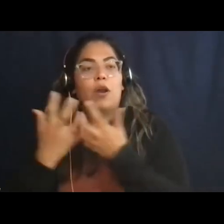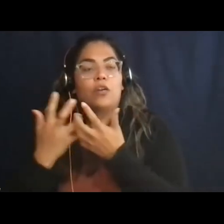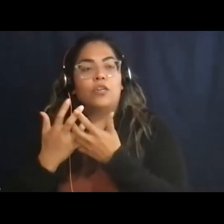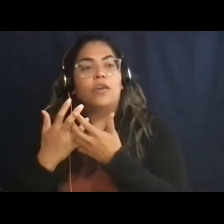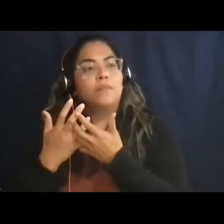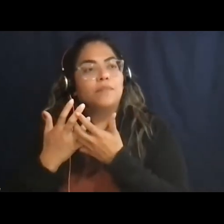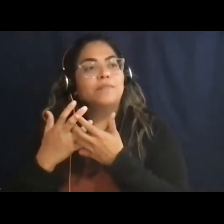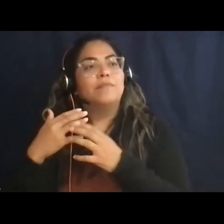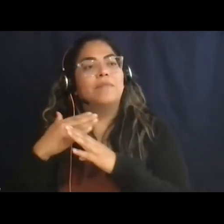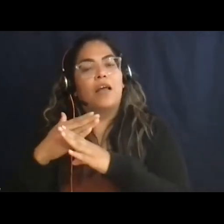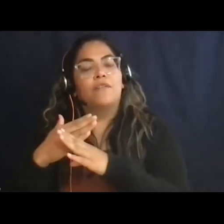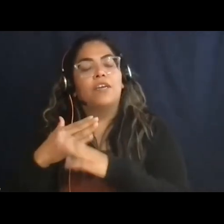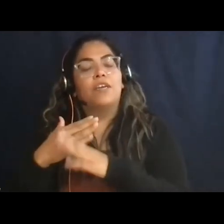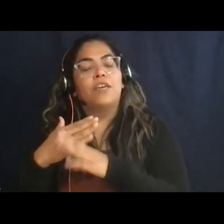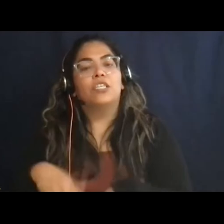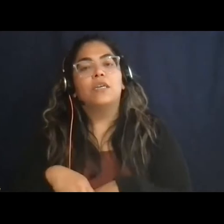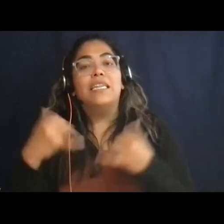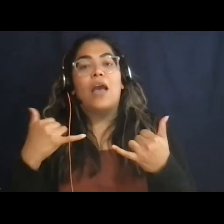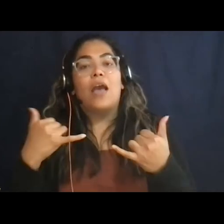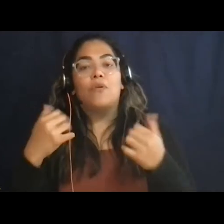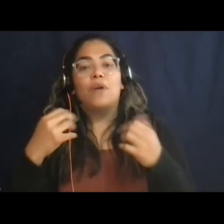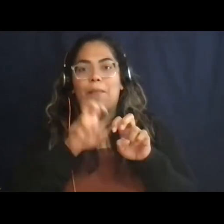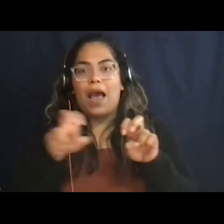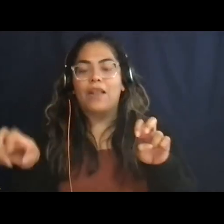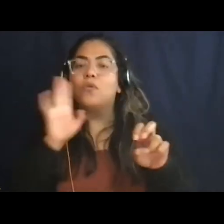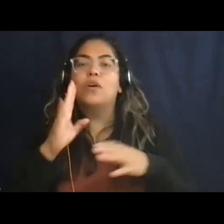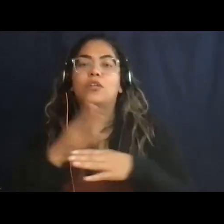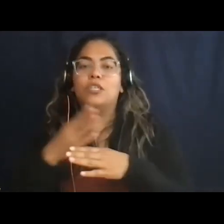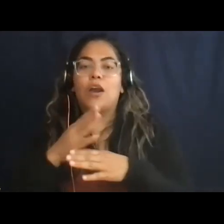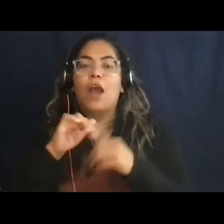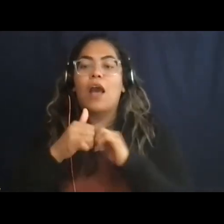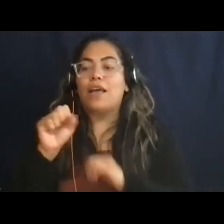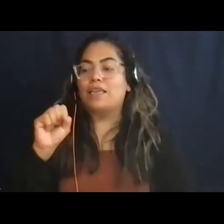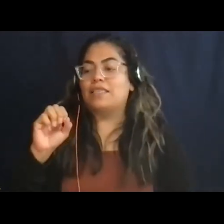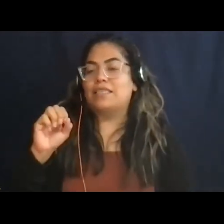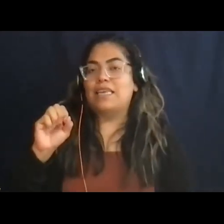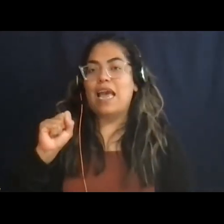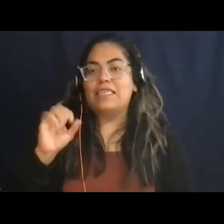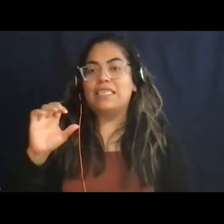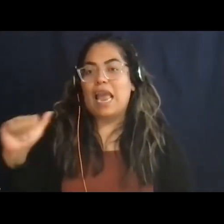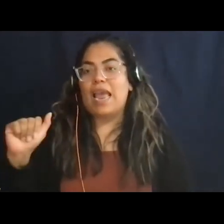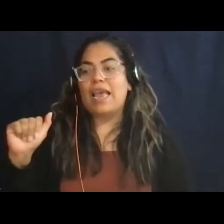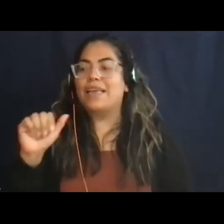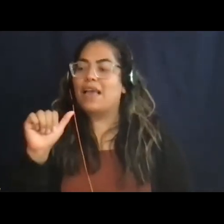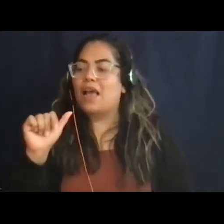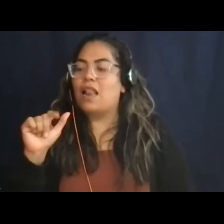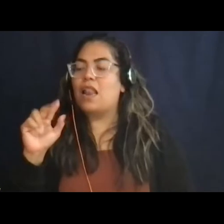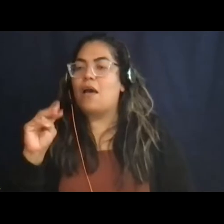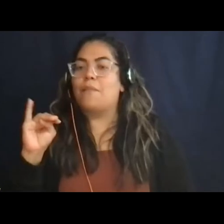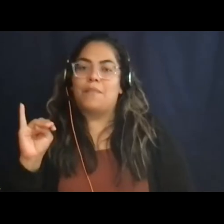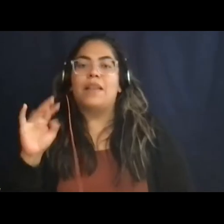a great lineup of speakers and panelists today who will share how being an SCA alum has impacted their lives.